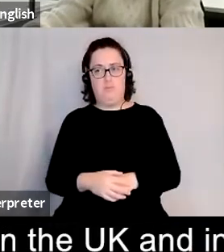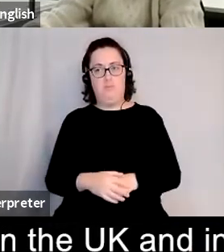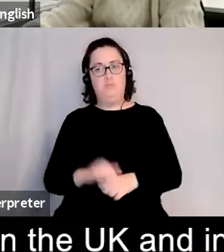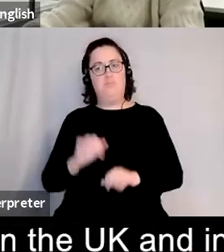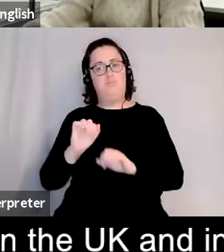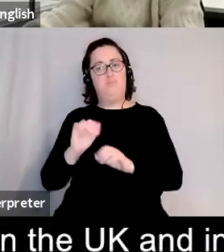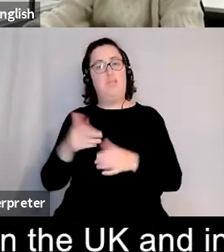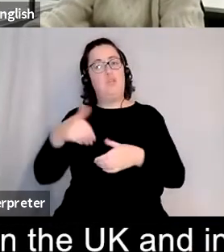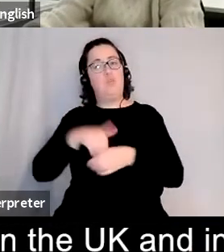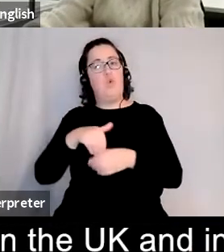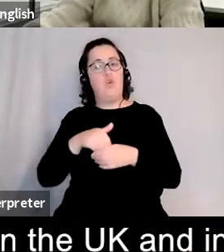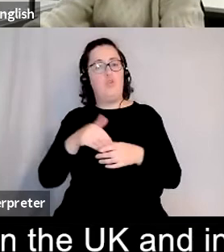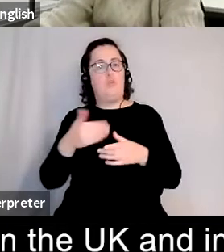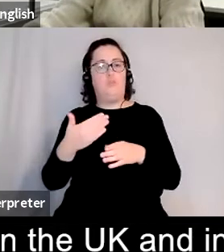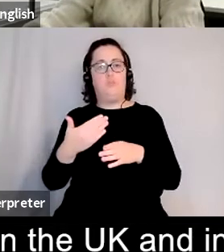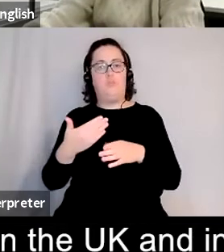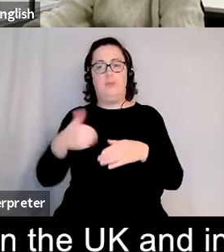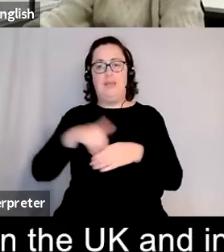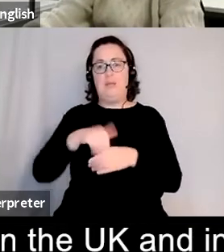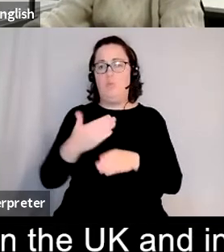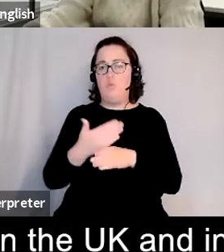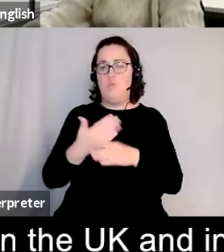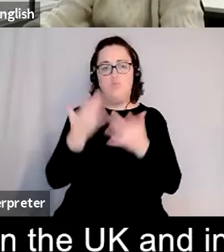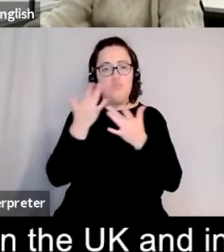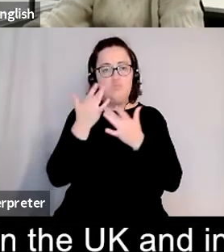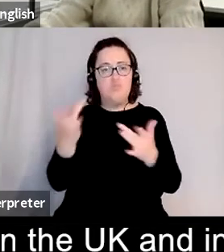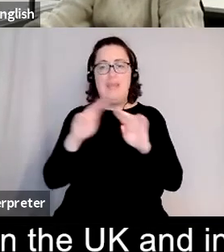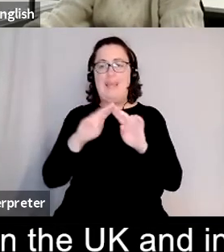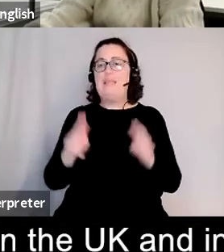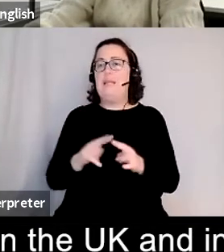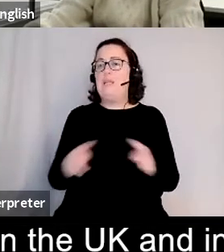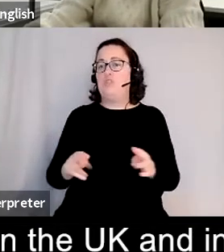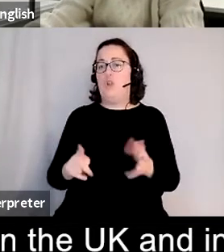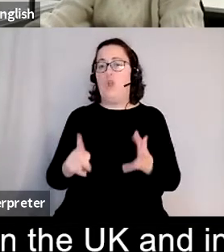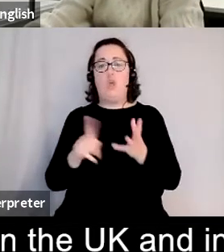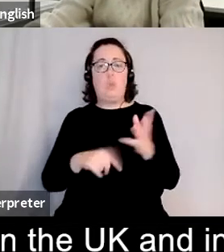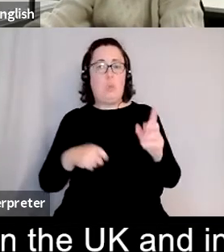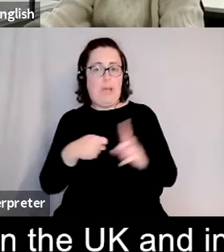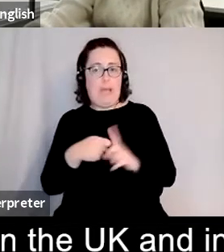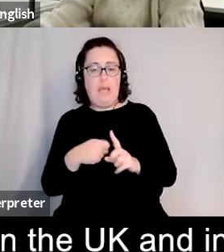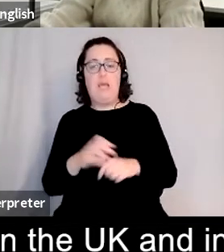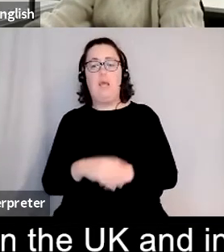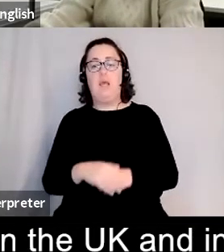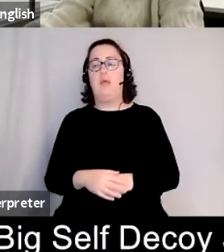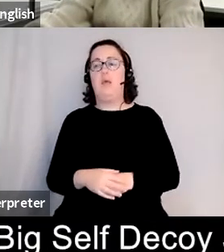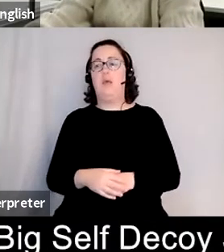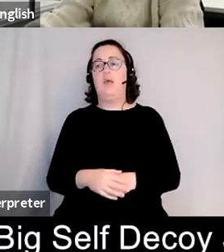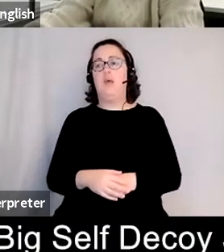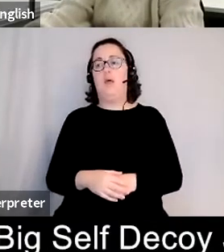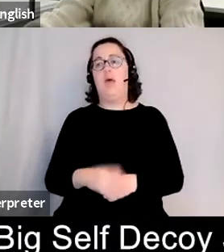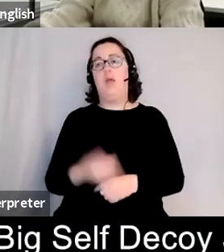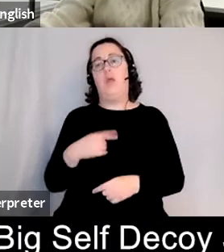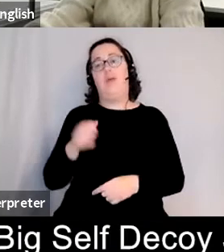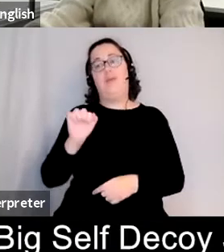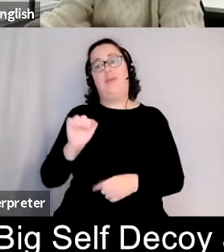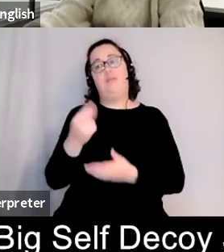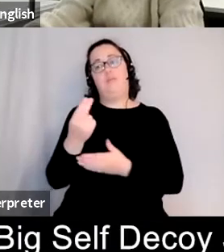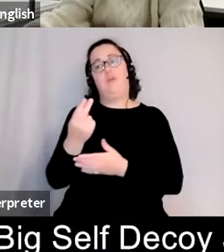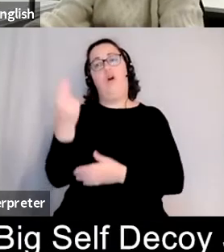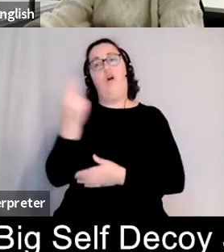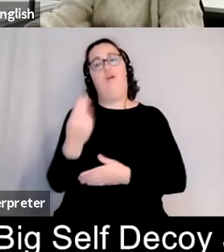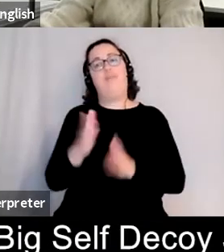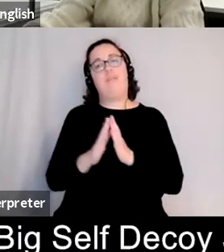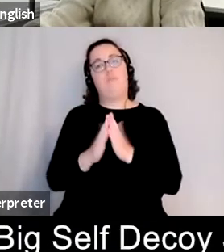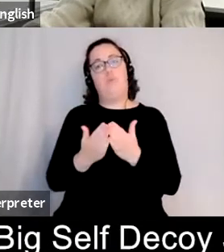exhibitions in the uk and internationally and in march 2018 the artist's book simon english my big self